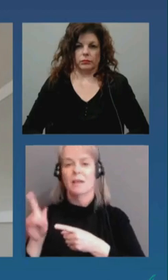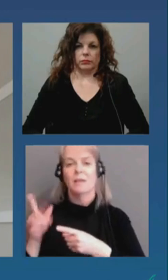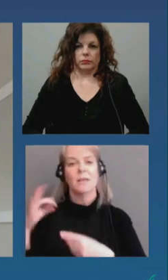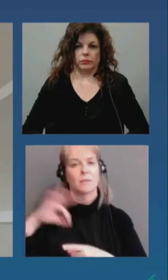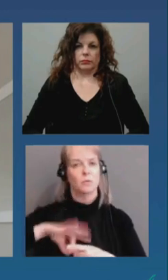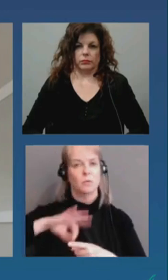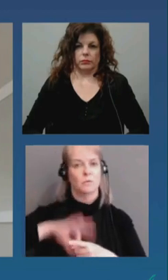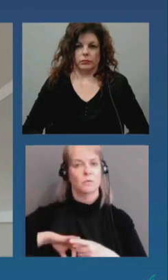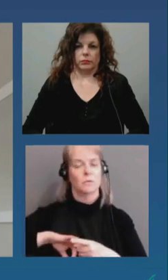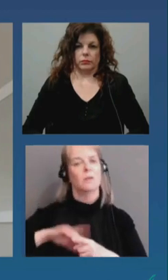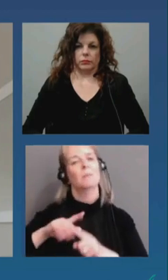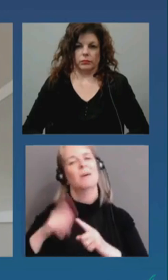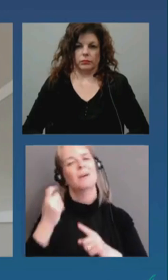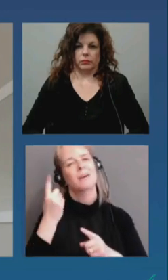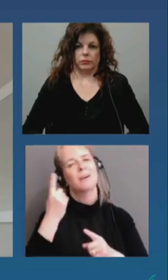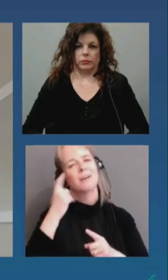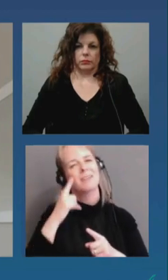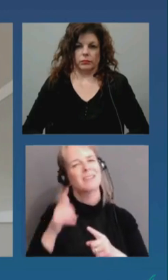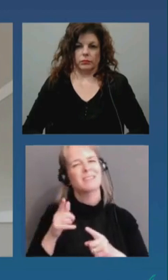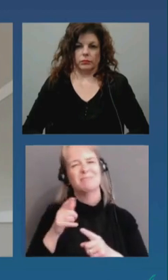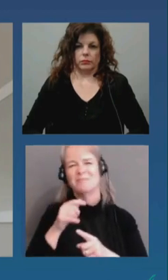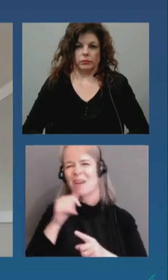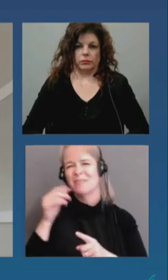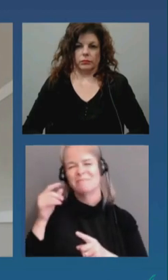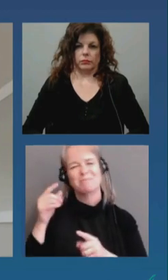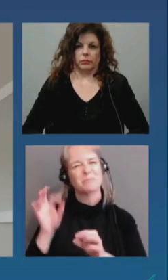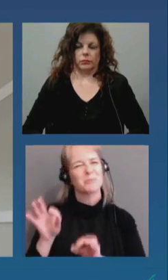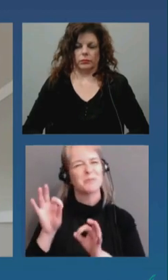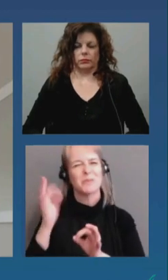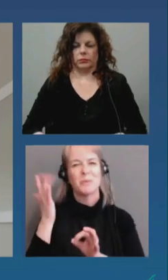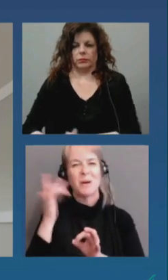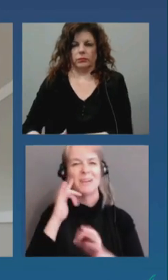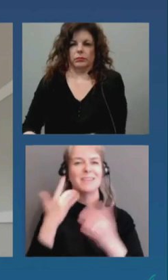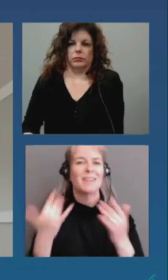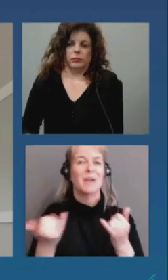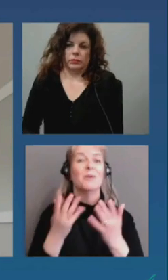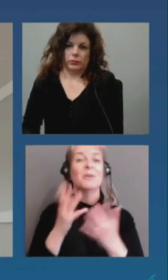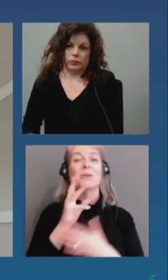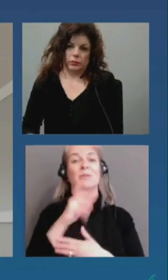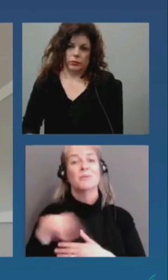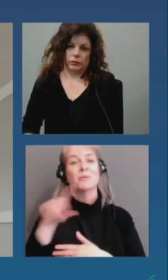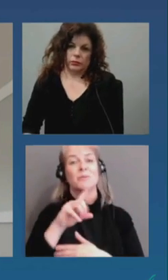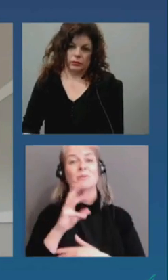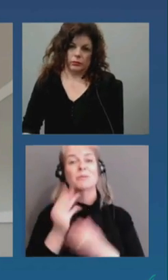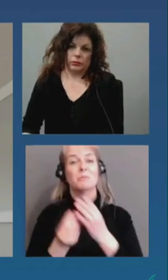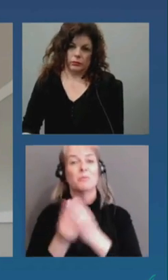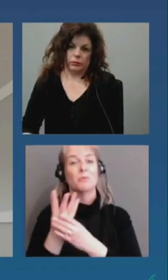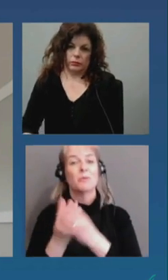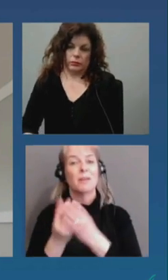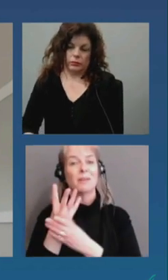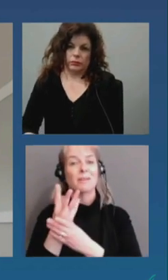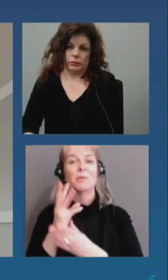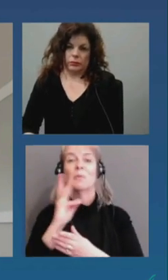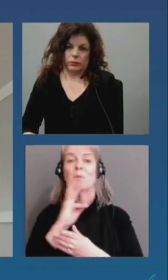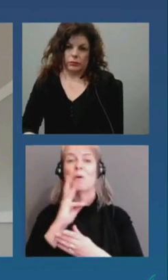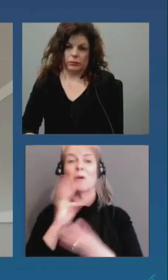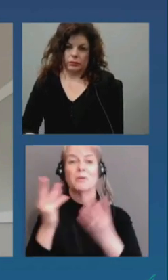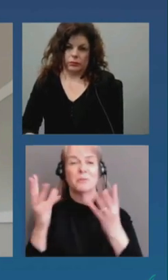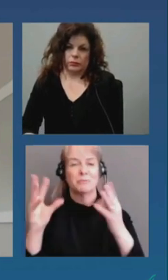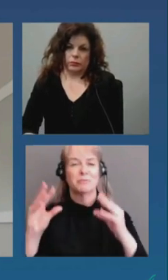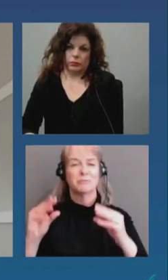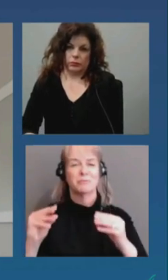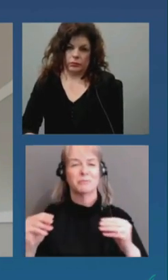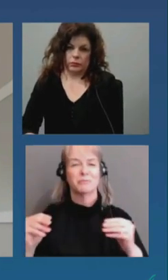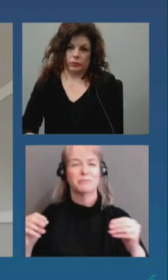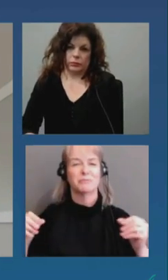with the spring melt um so it's not perfect the other uh early indicator is the percentage of people